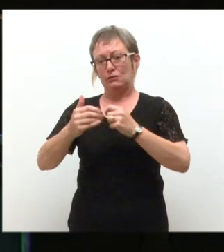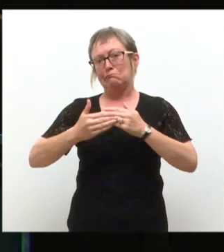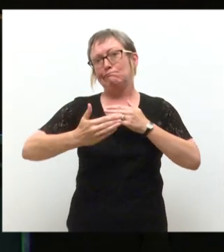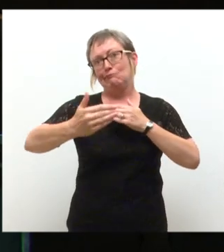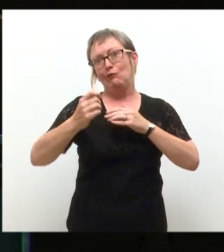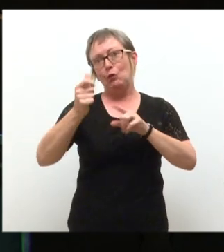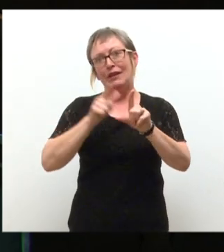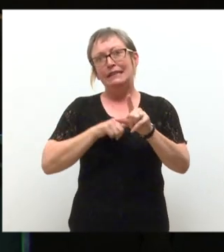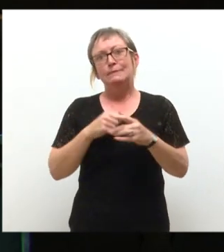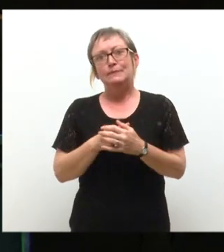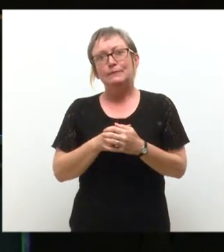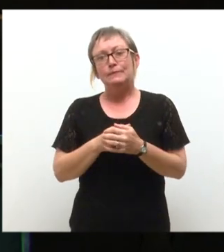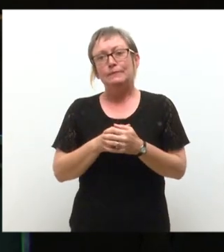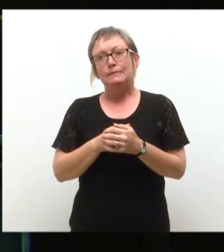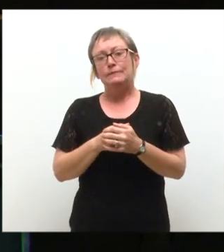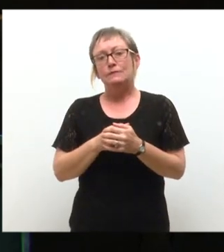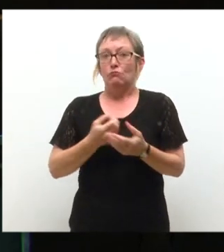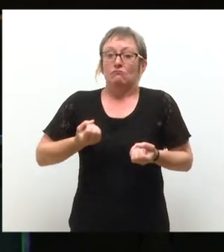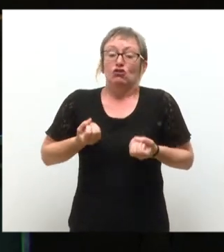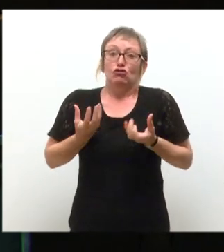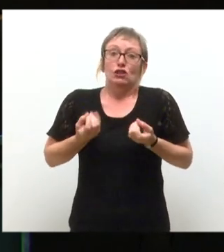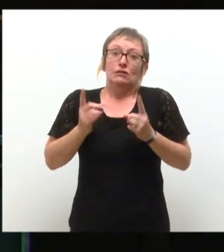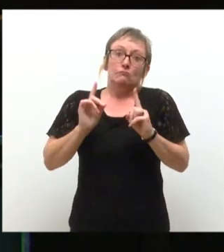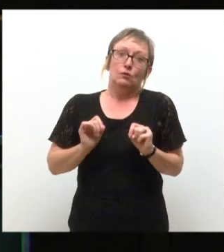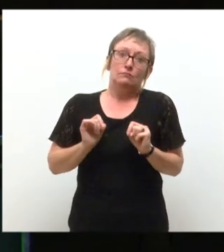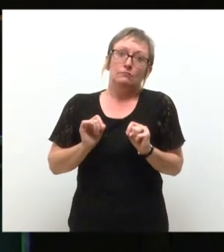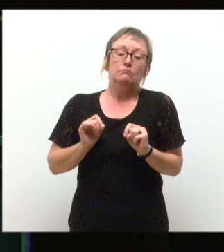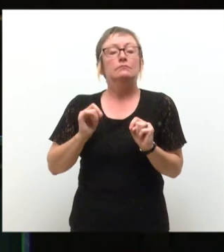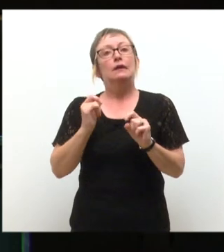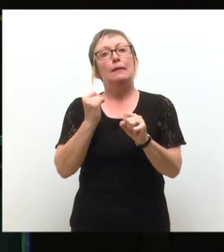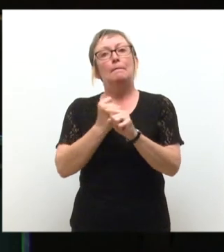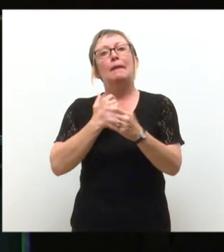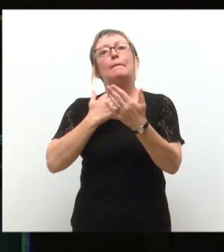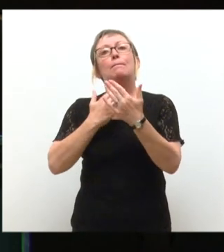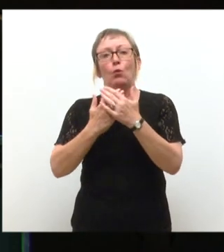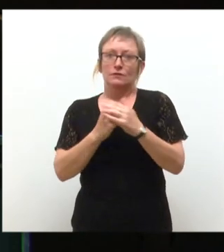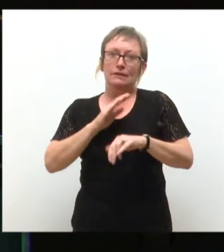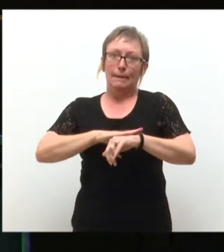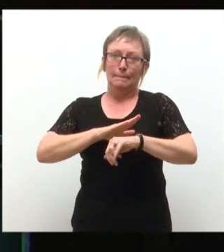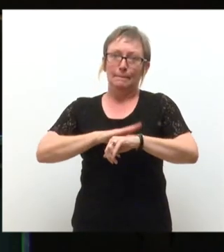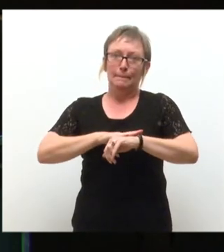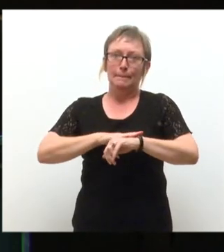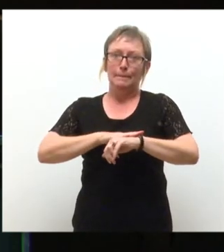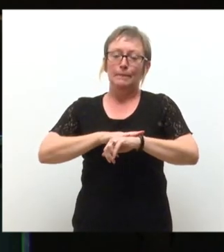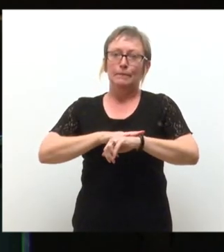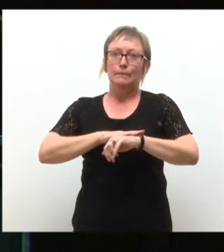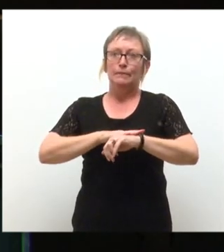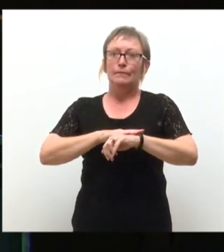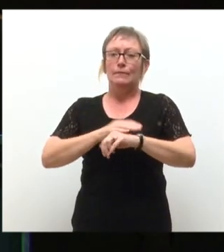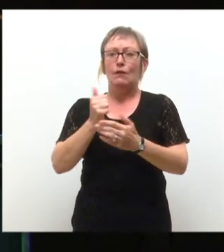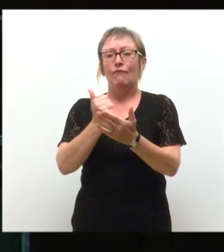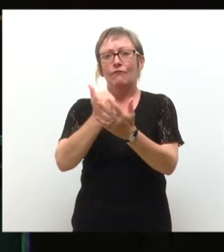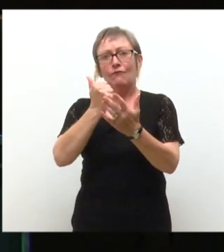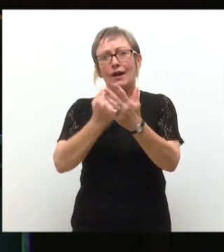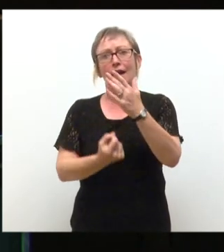years. So what I would suggest you do is to make the most of it. You have a wonderful opportunity,